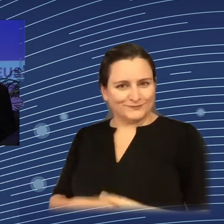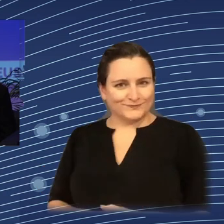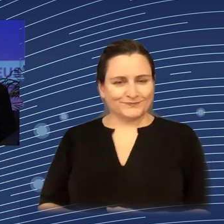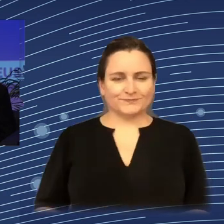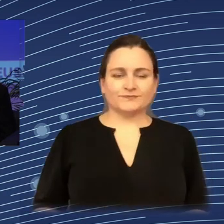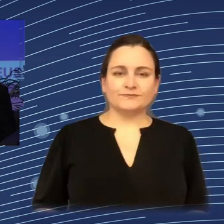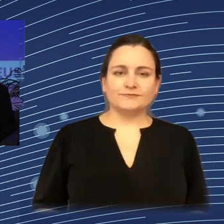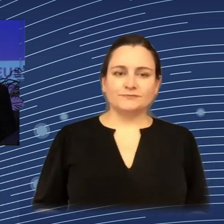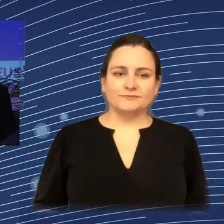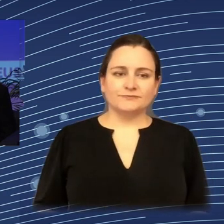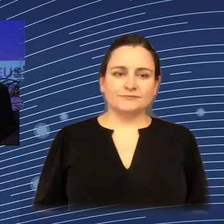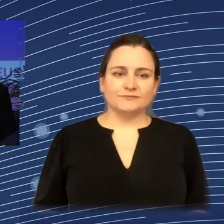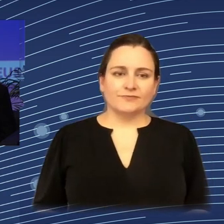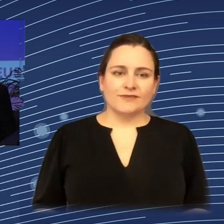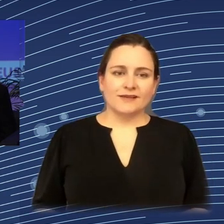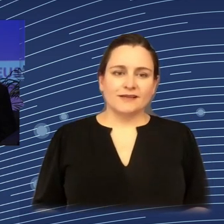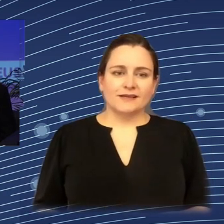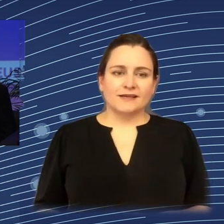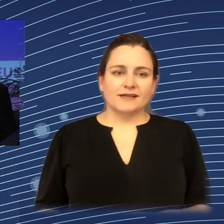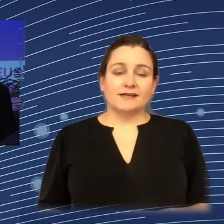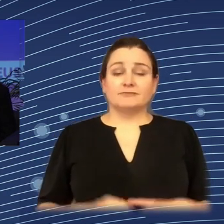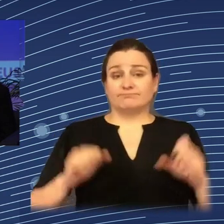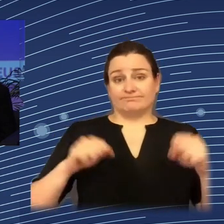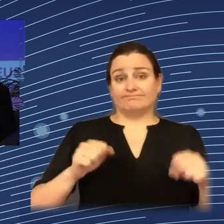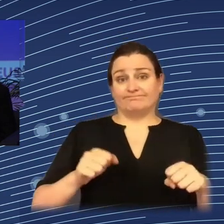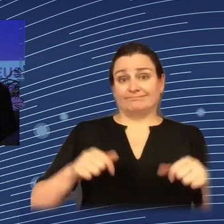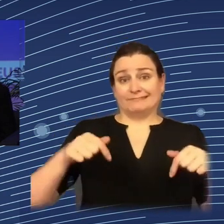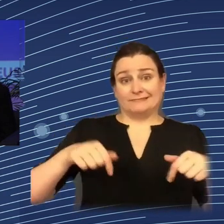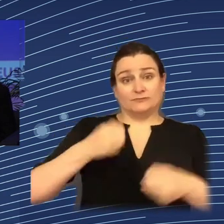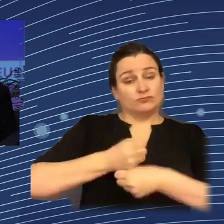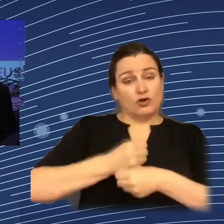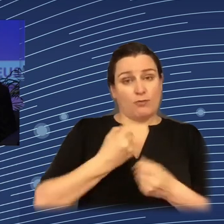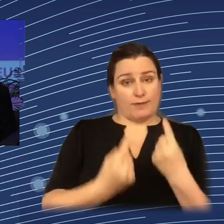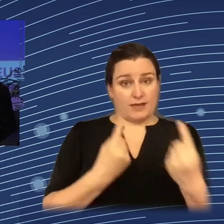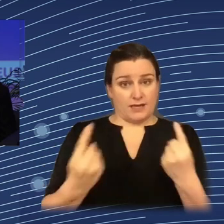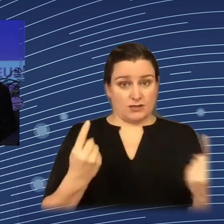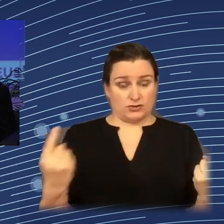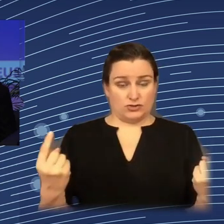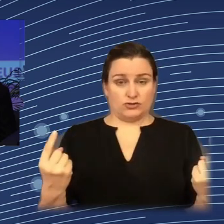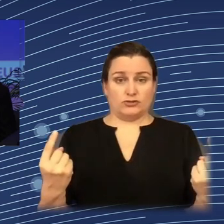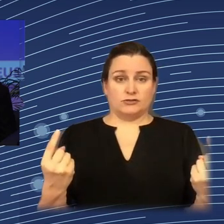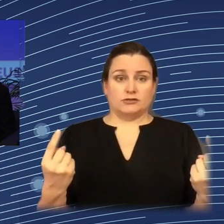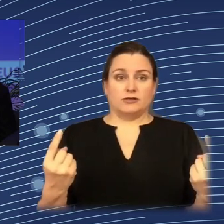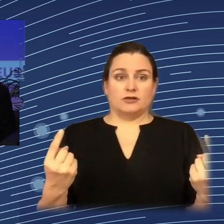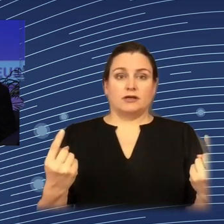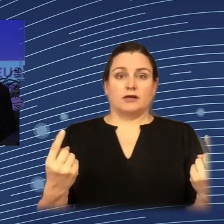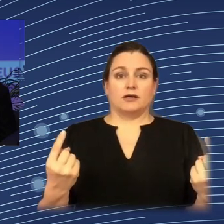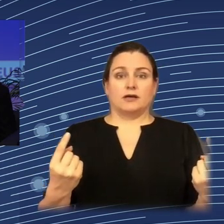clear that the type of freedom in the jobs that we do in our works is not really